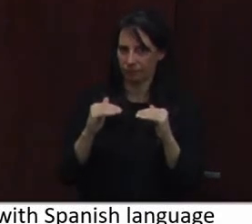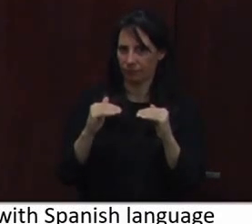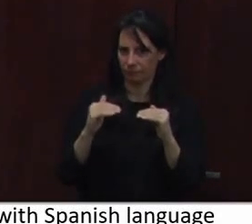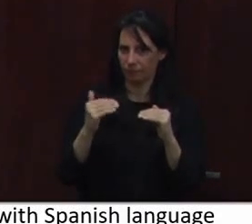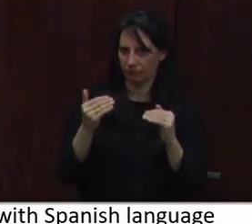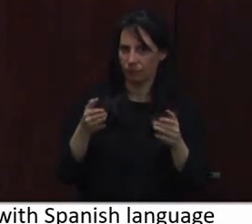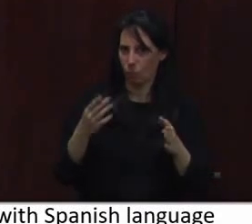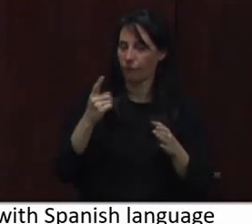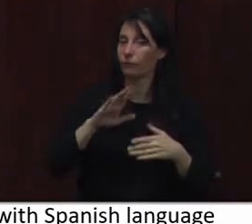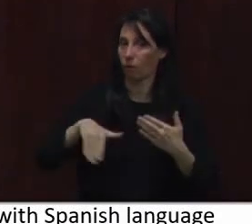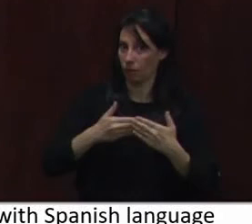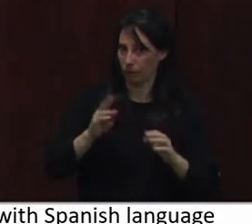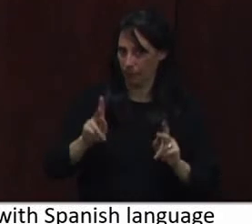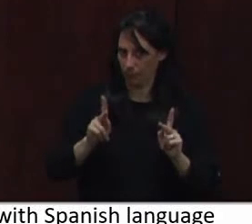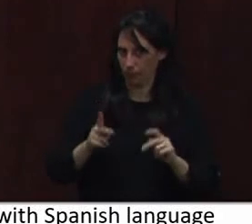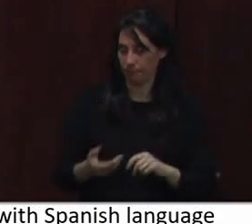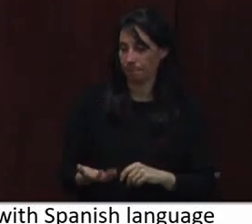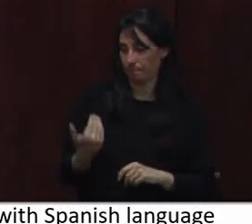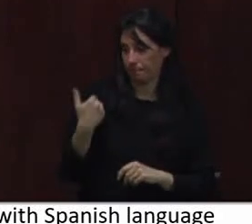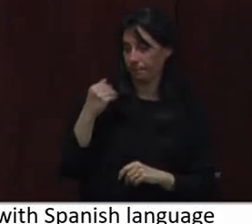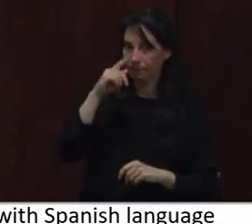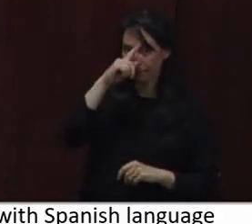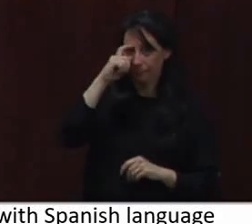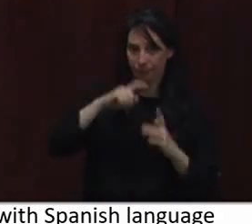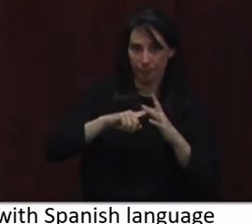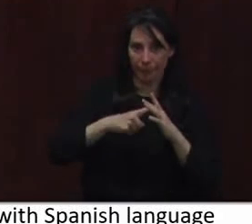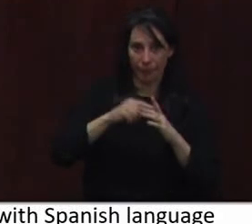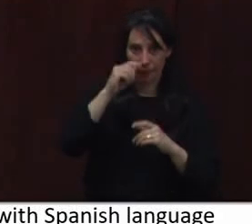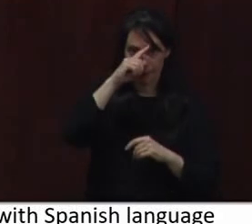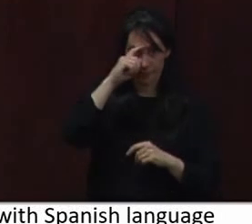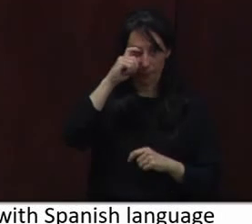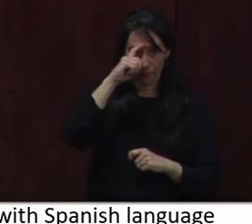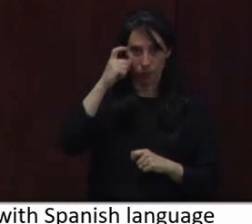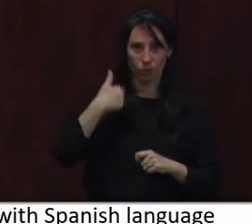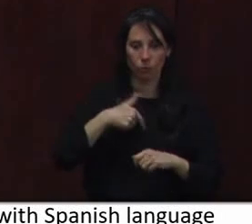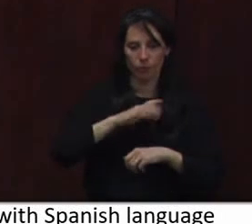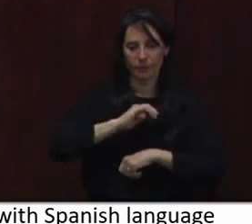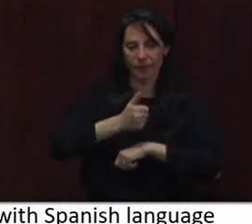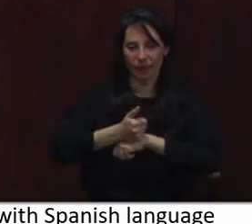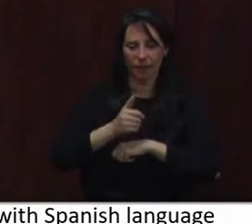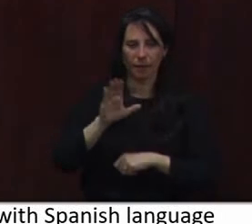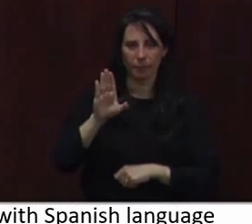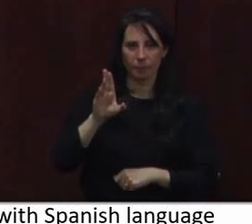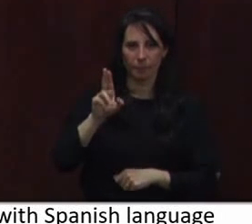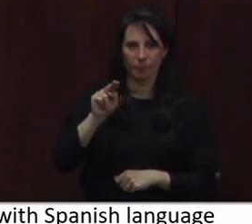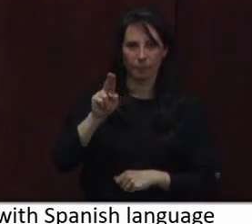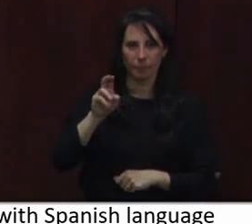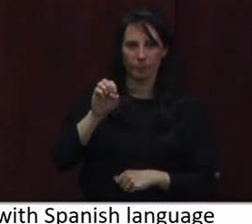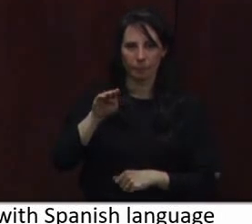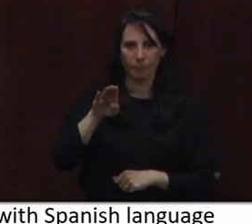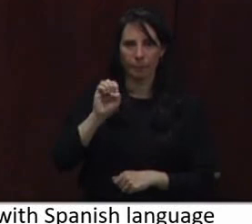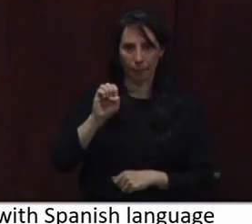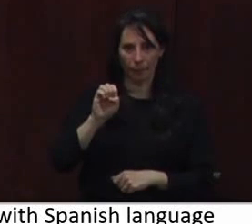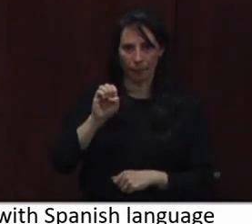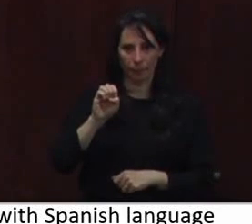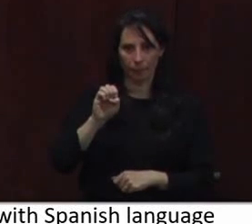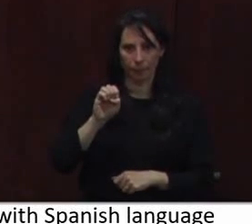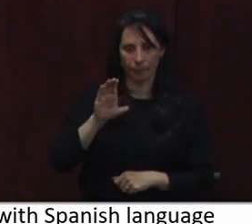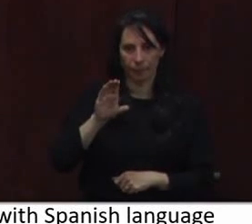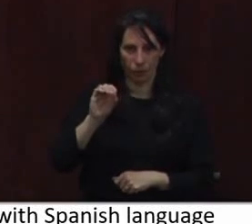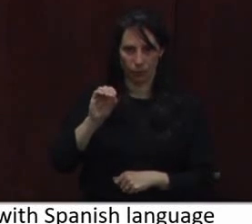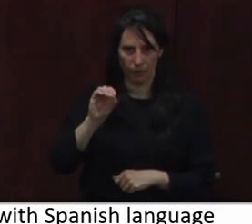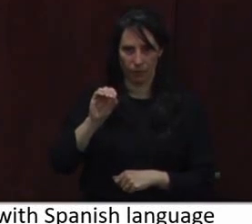Beginning from this early summer, we set up a Buncombe County COVID Health Equity Collaborative.